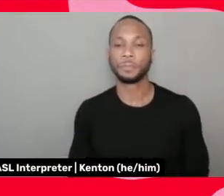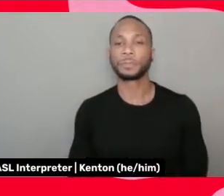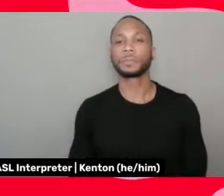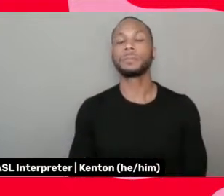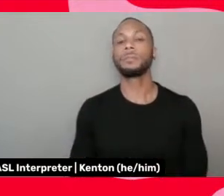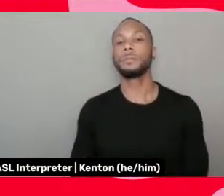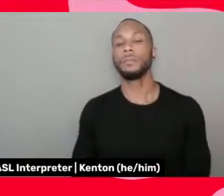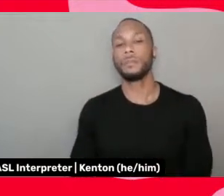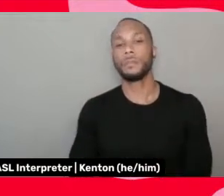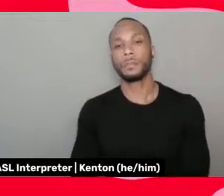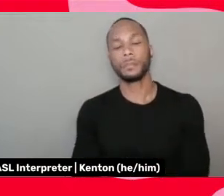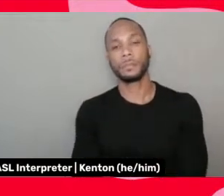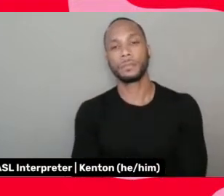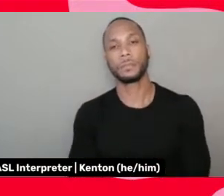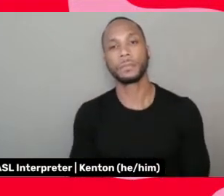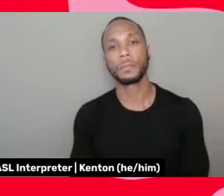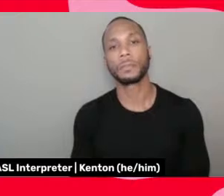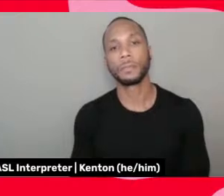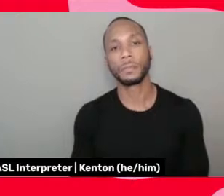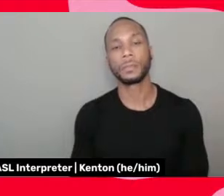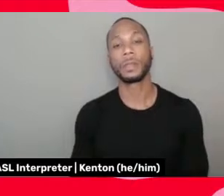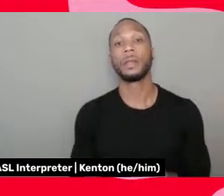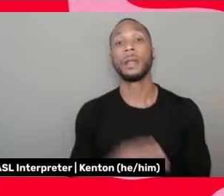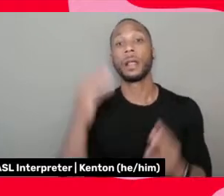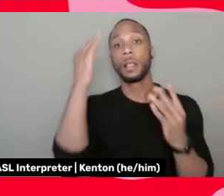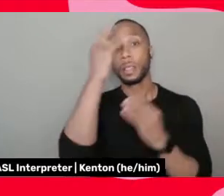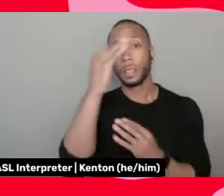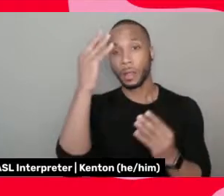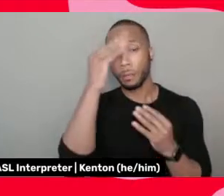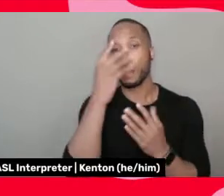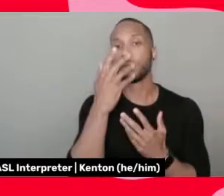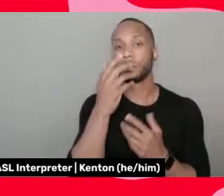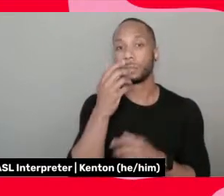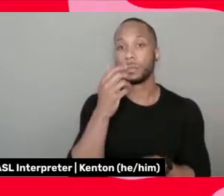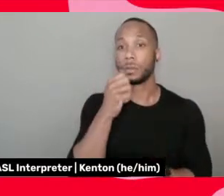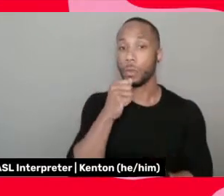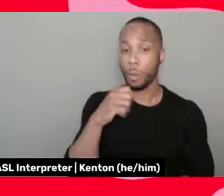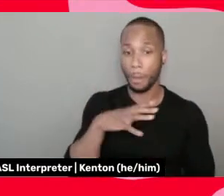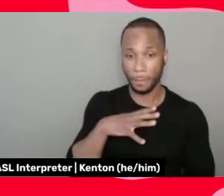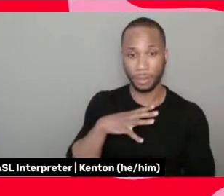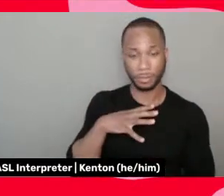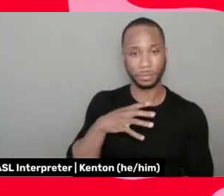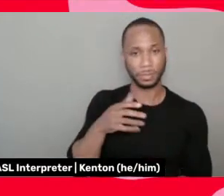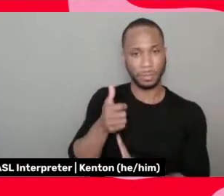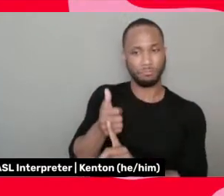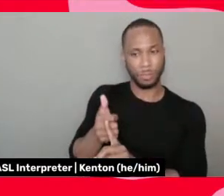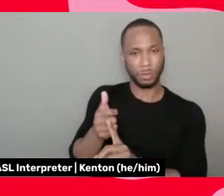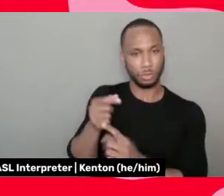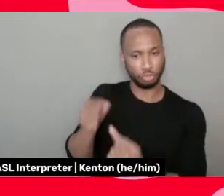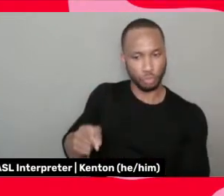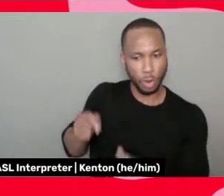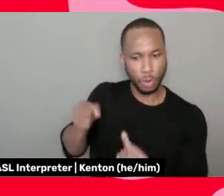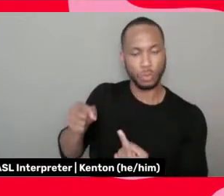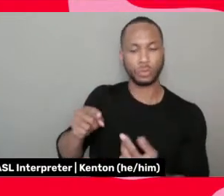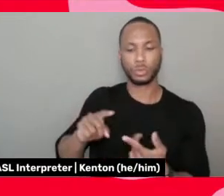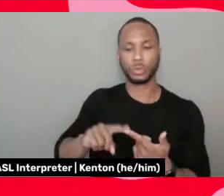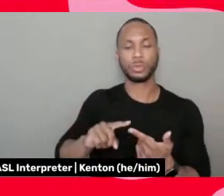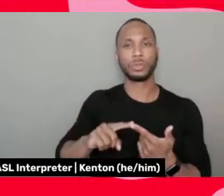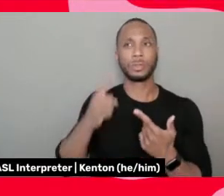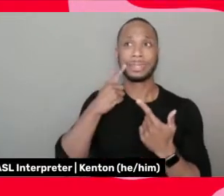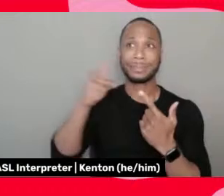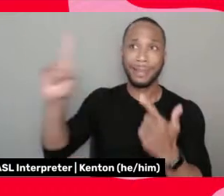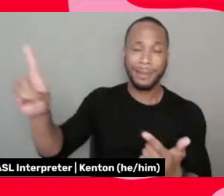thinking about, thinking about these women and, and their, their struggles and their successes, um,